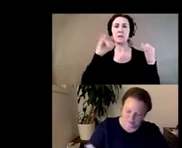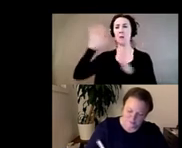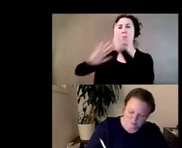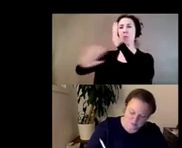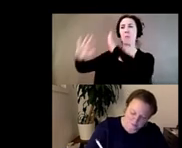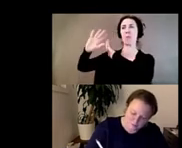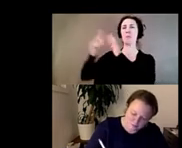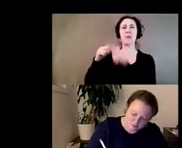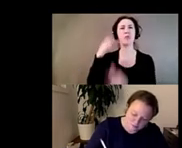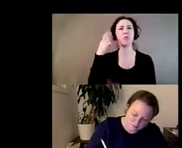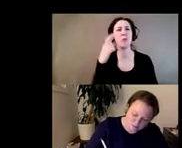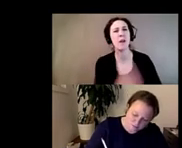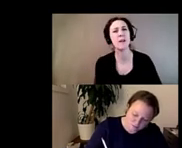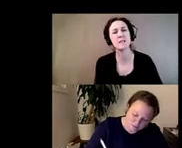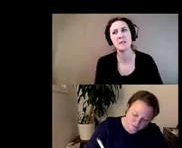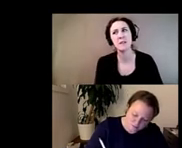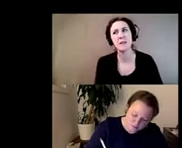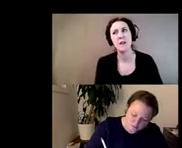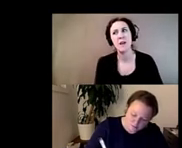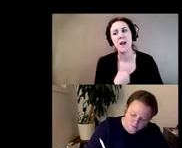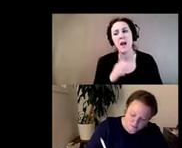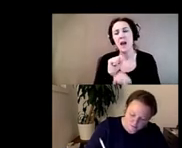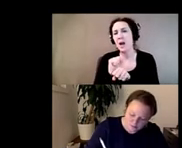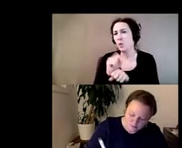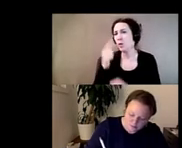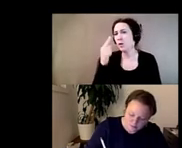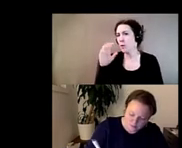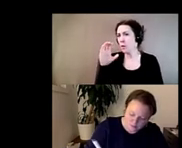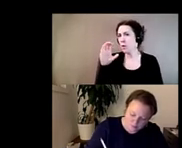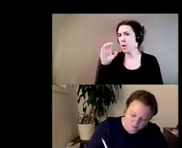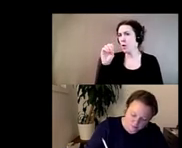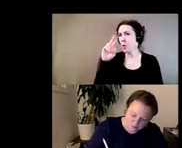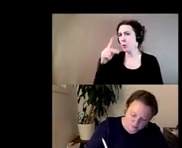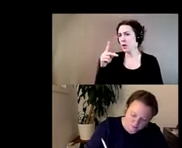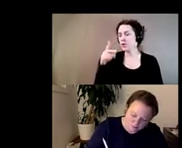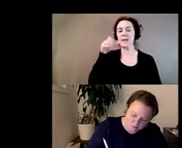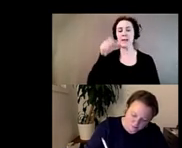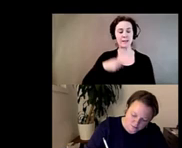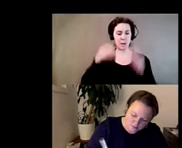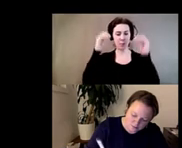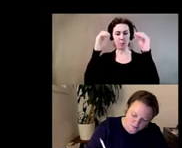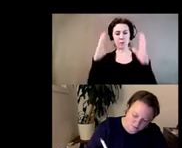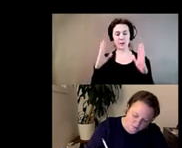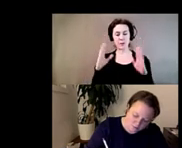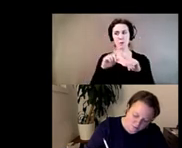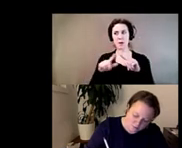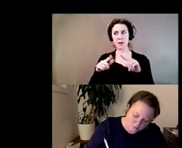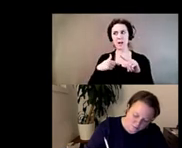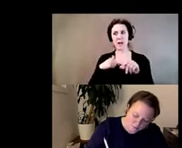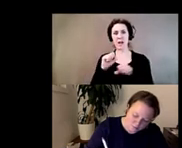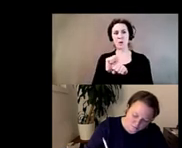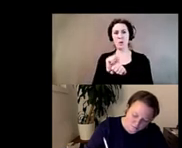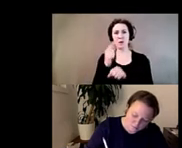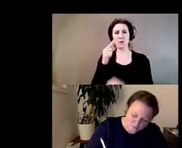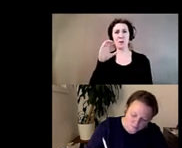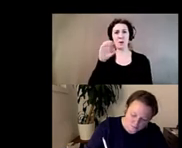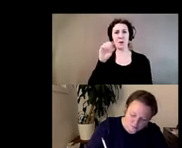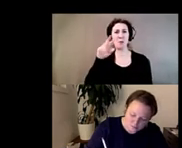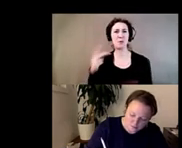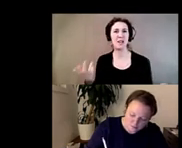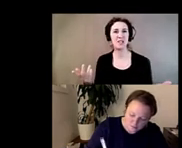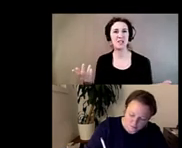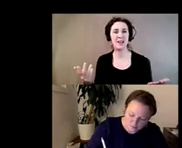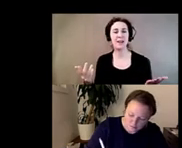um i work at a corporation right um and one of the ways that that became really palpable for me over the last 10 years has just been watching